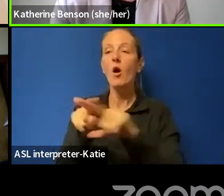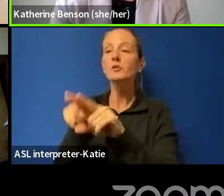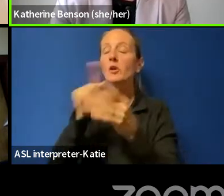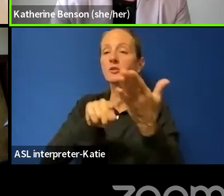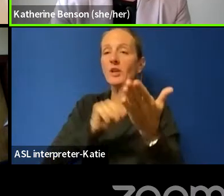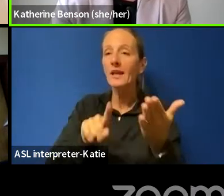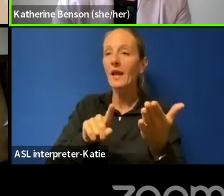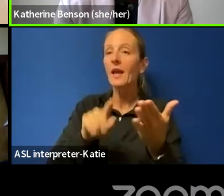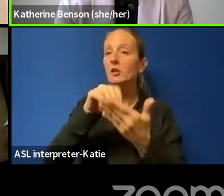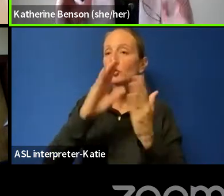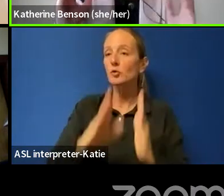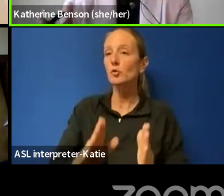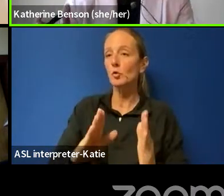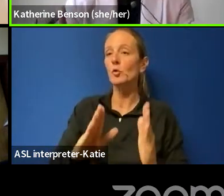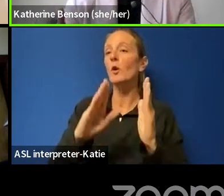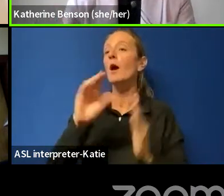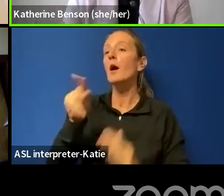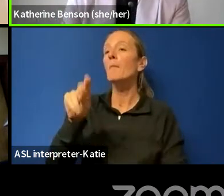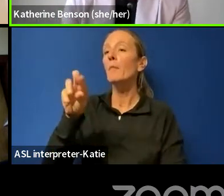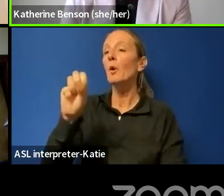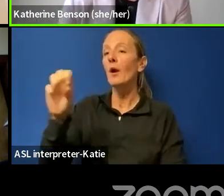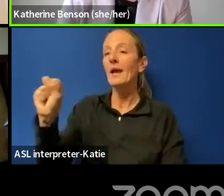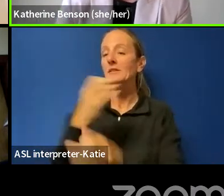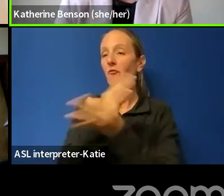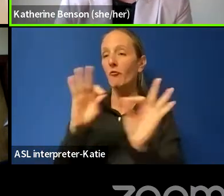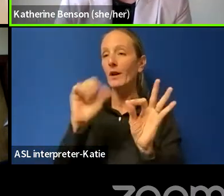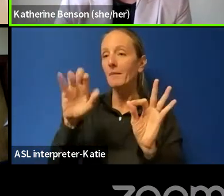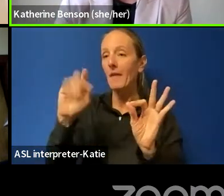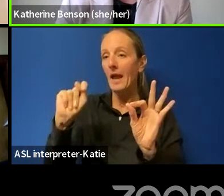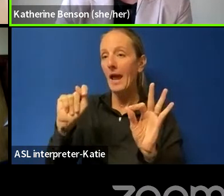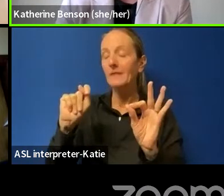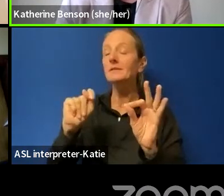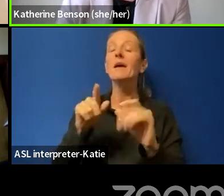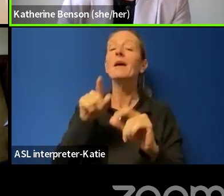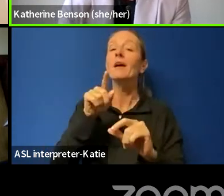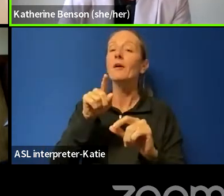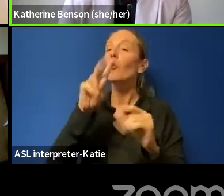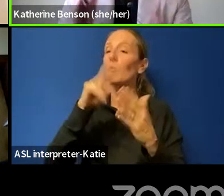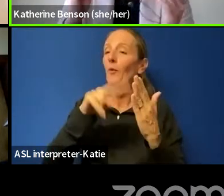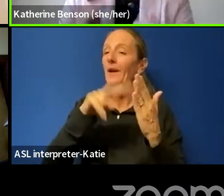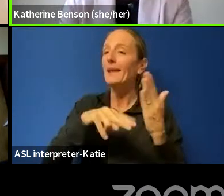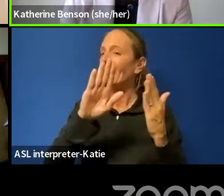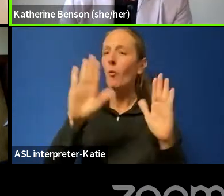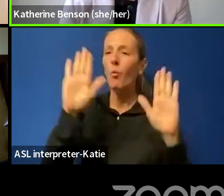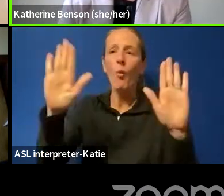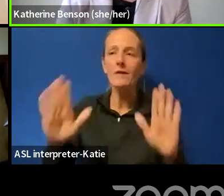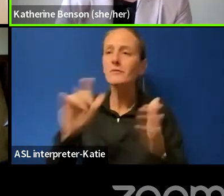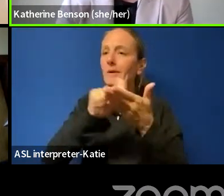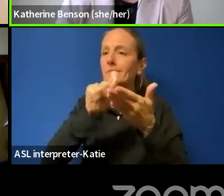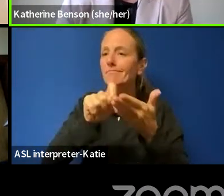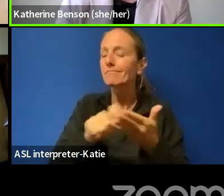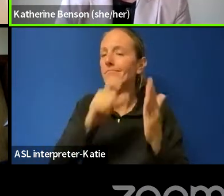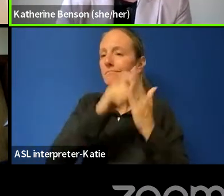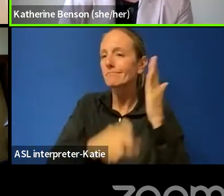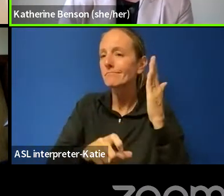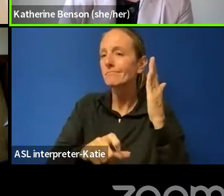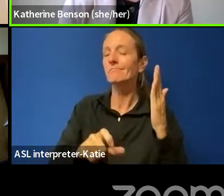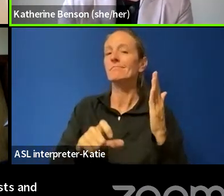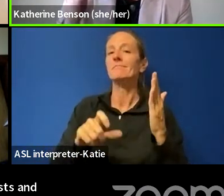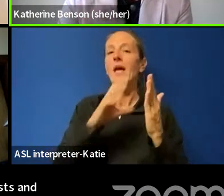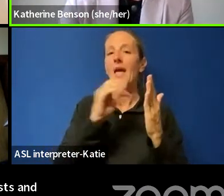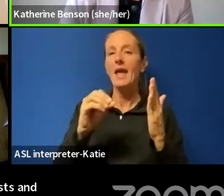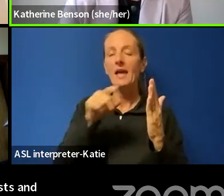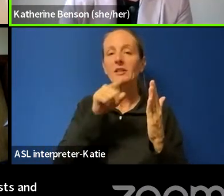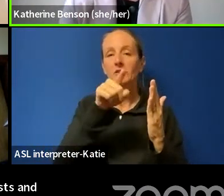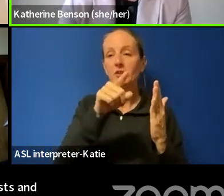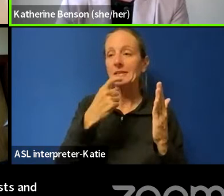Freedom Act campaign, we also highly encourage you to read their excellent journalism, um, like Jessica plugged, and we're going to put the link